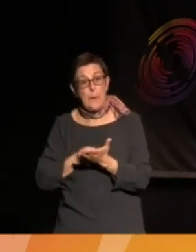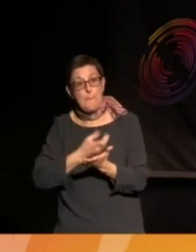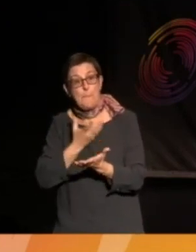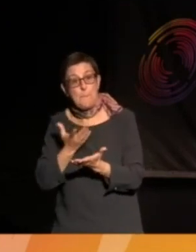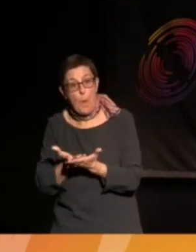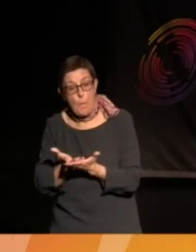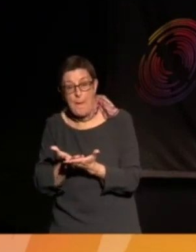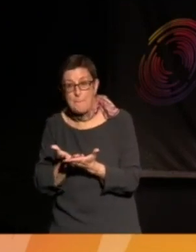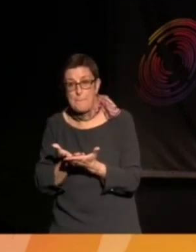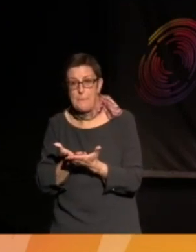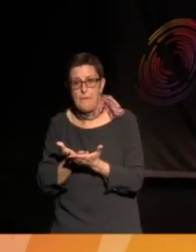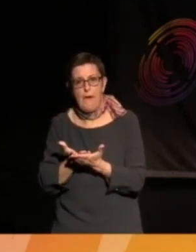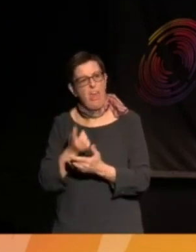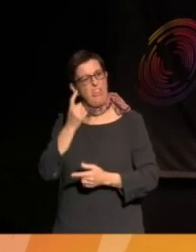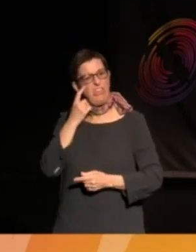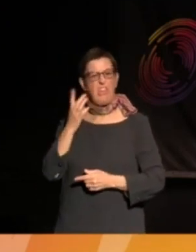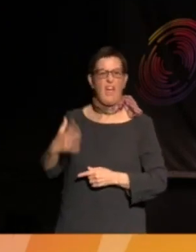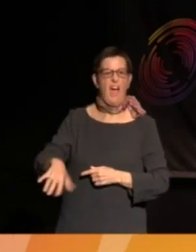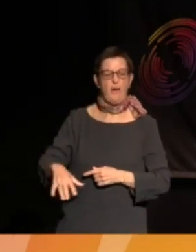middle class, whatever, if you do the other.